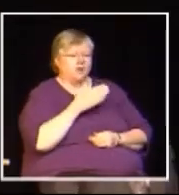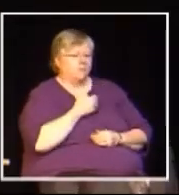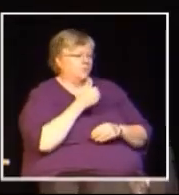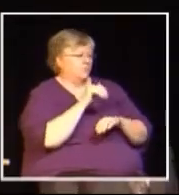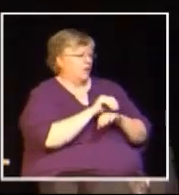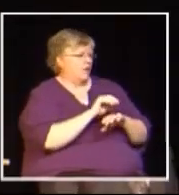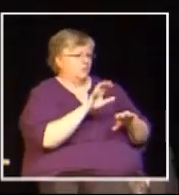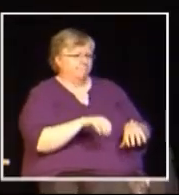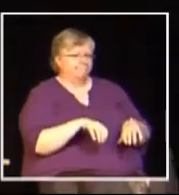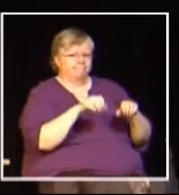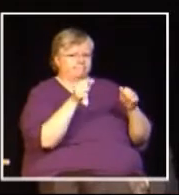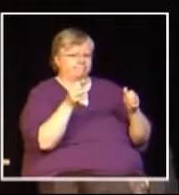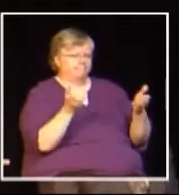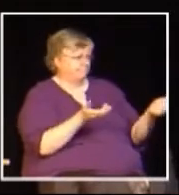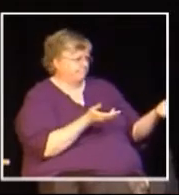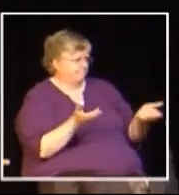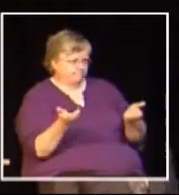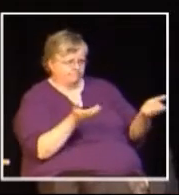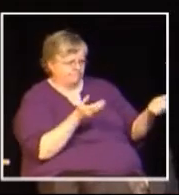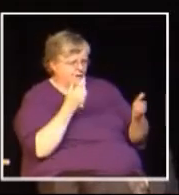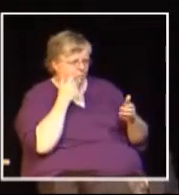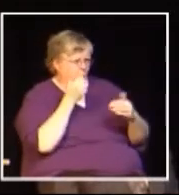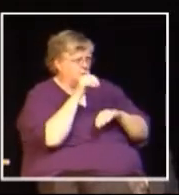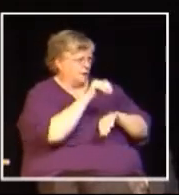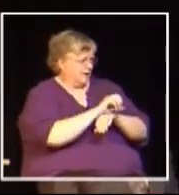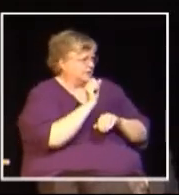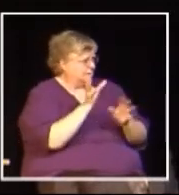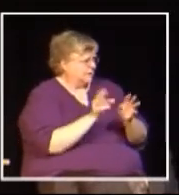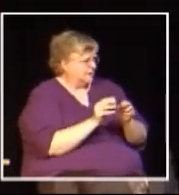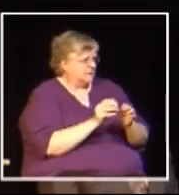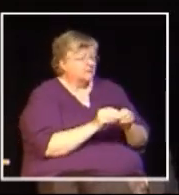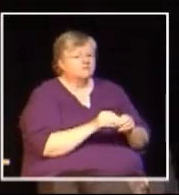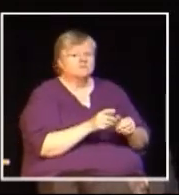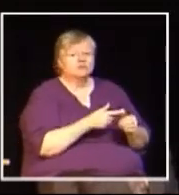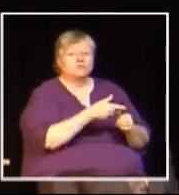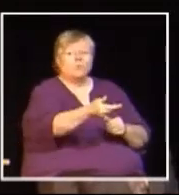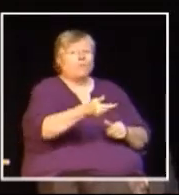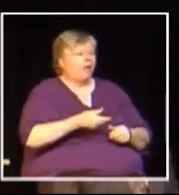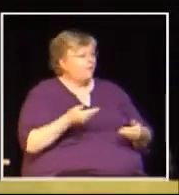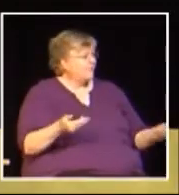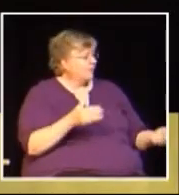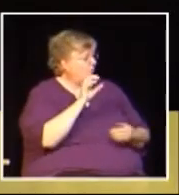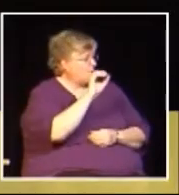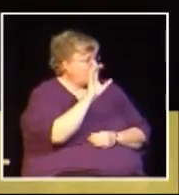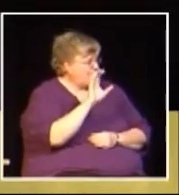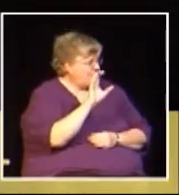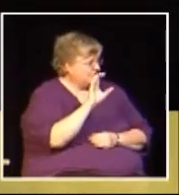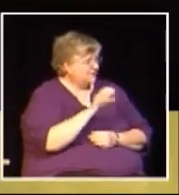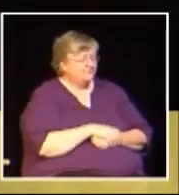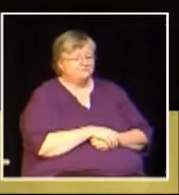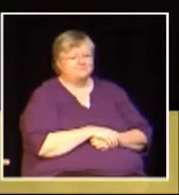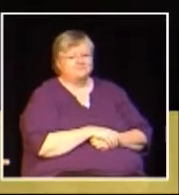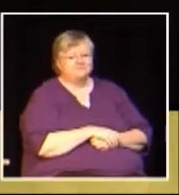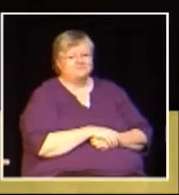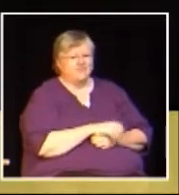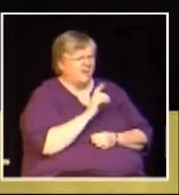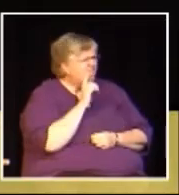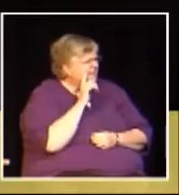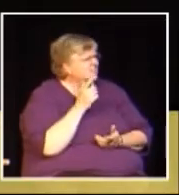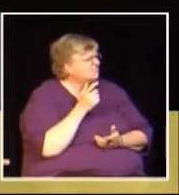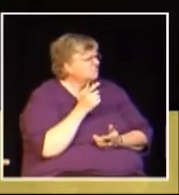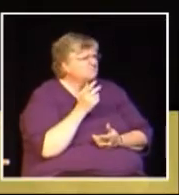Thank you. Good evening and welcome to the HST Public Forum here in Kelowna. My name is Jim Hamilton.